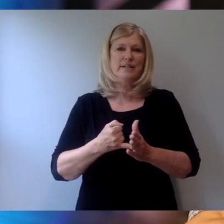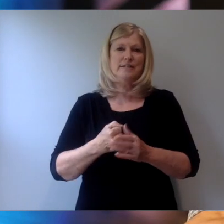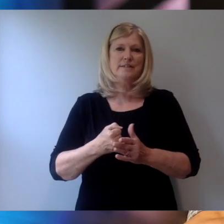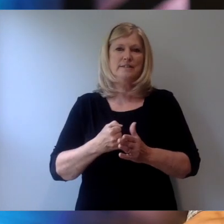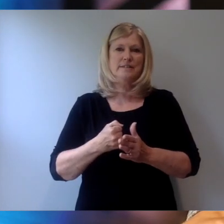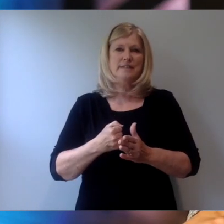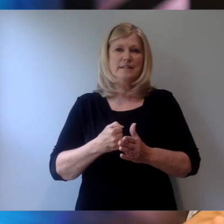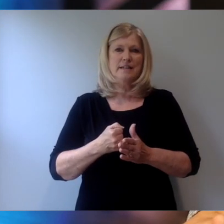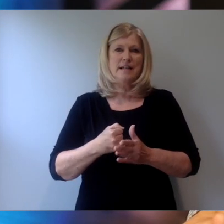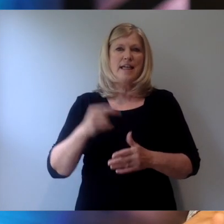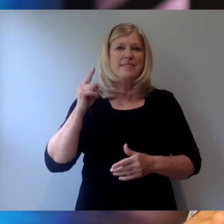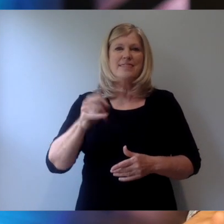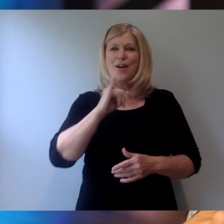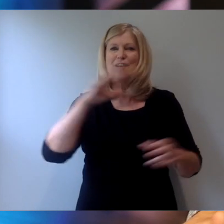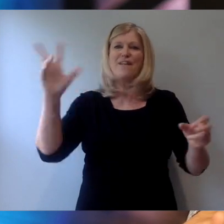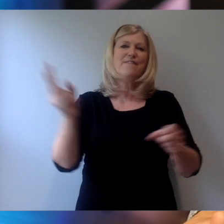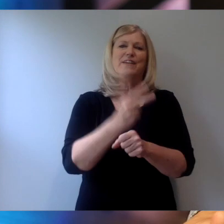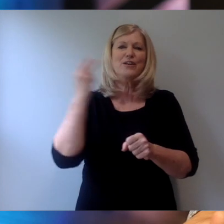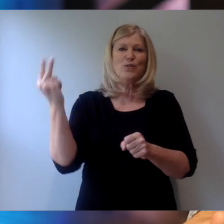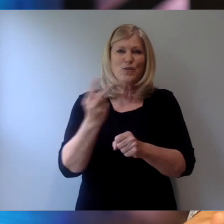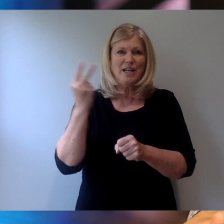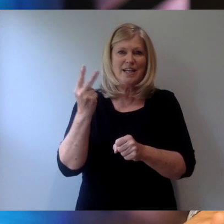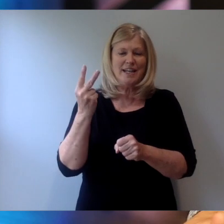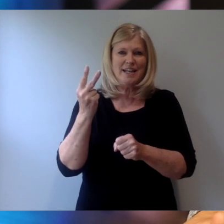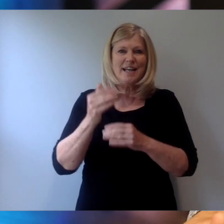There is victory ahead.